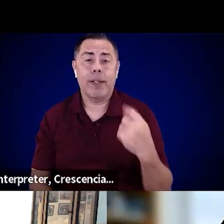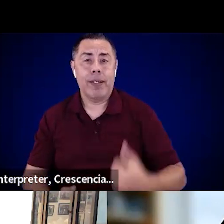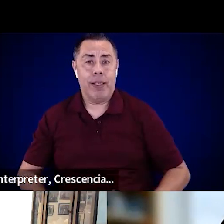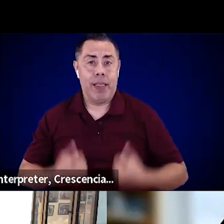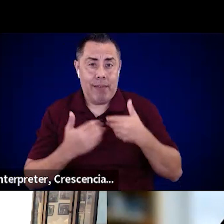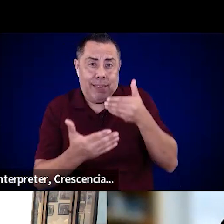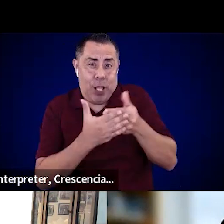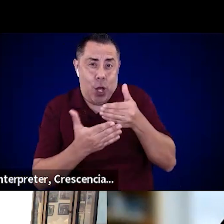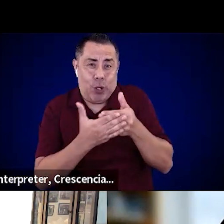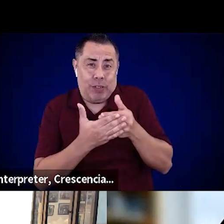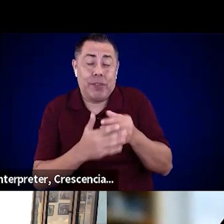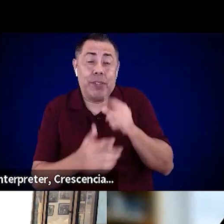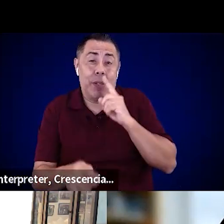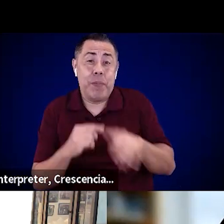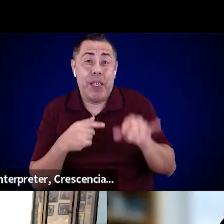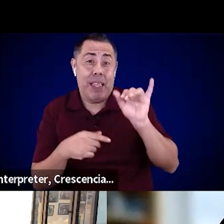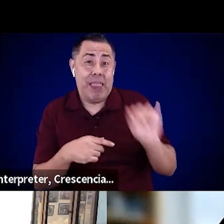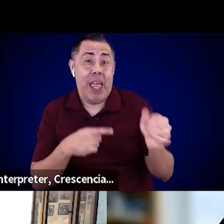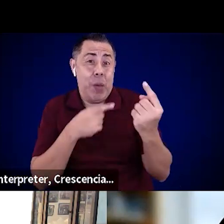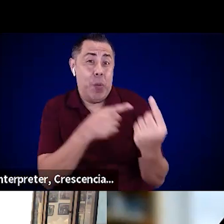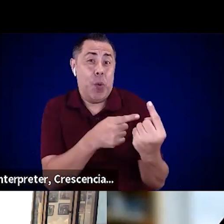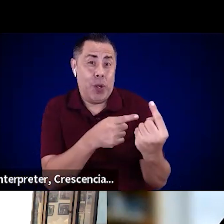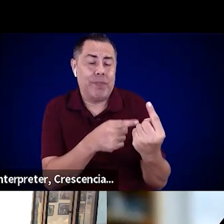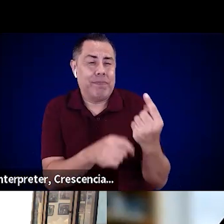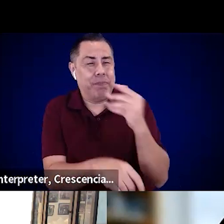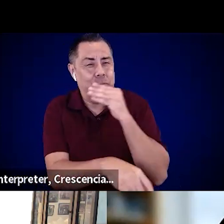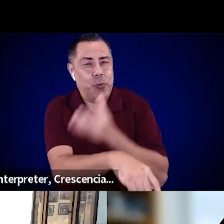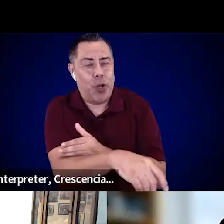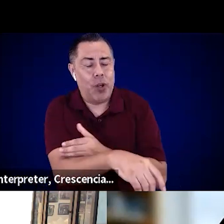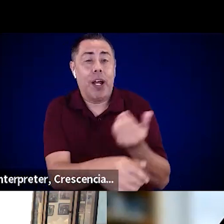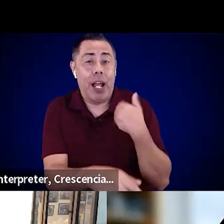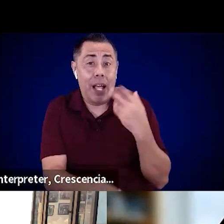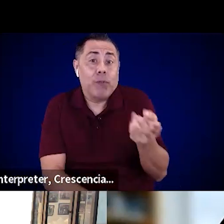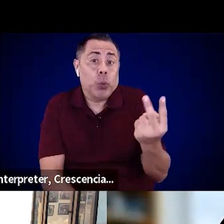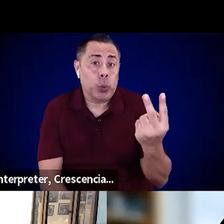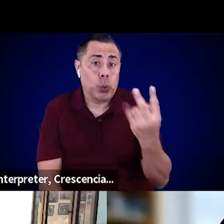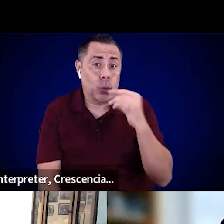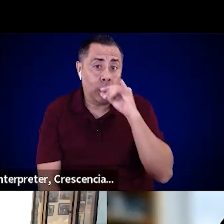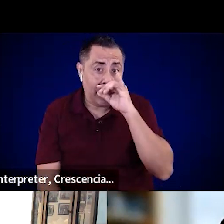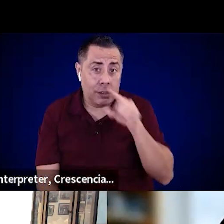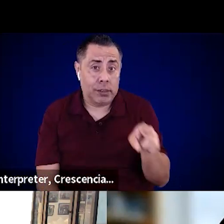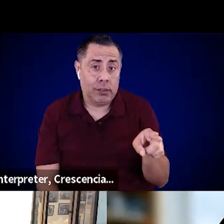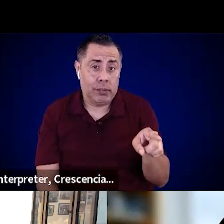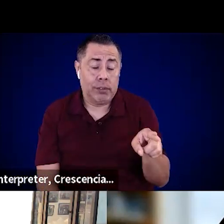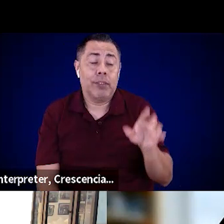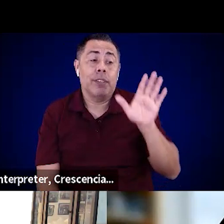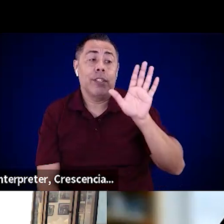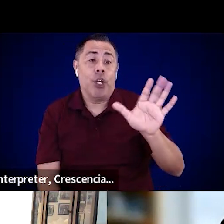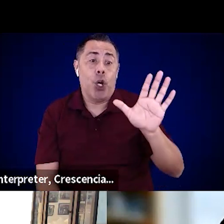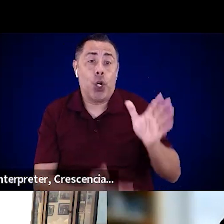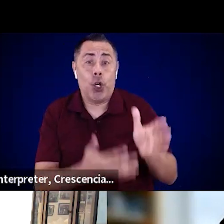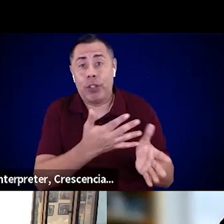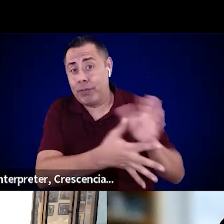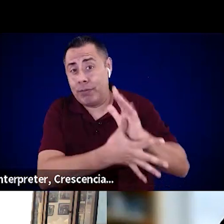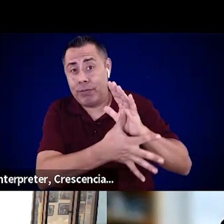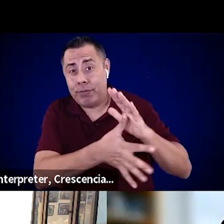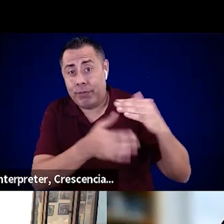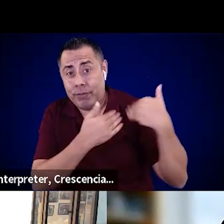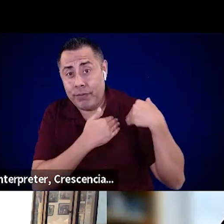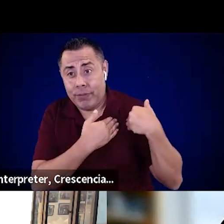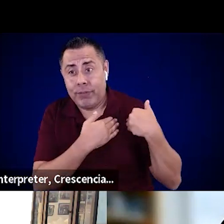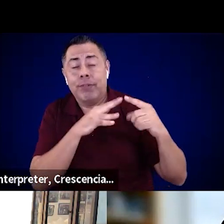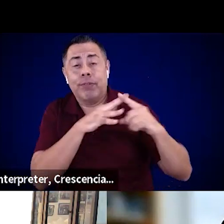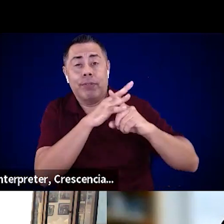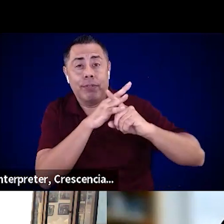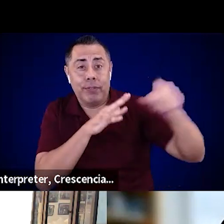have two minor children and her first responsibility is obviously to evacuate her